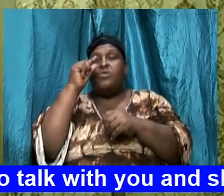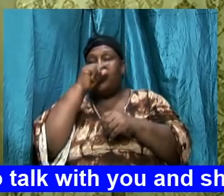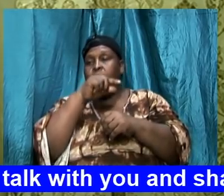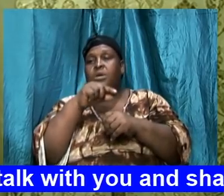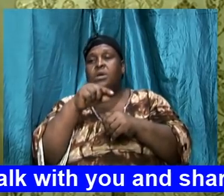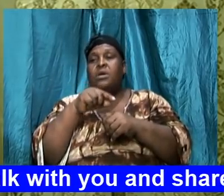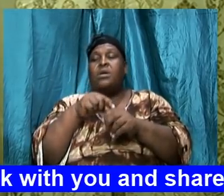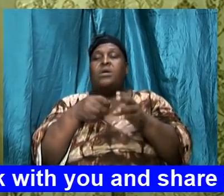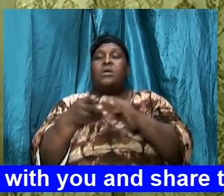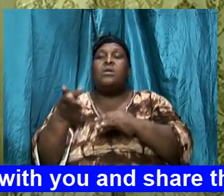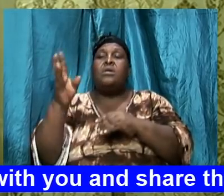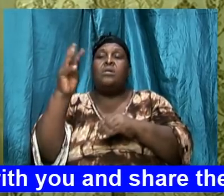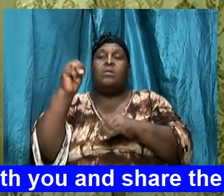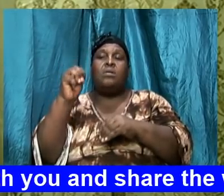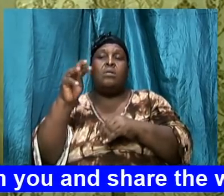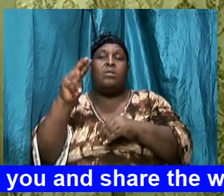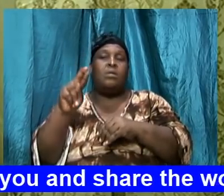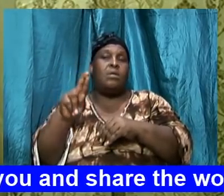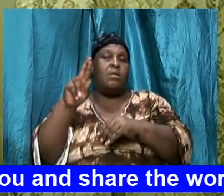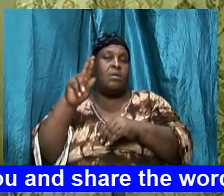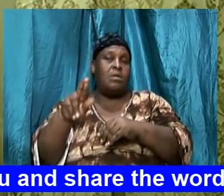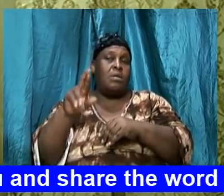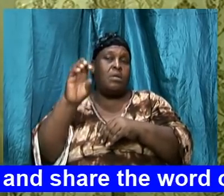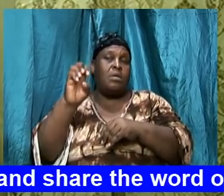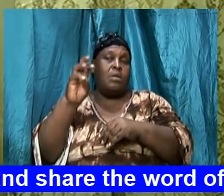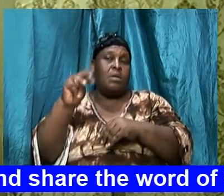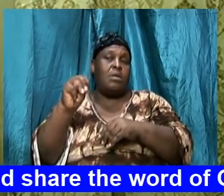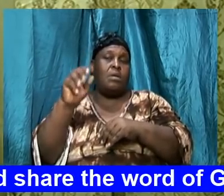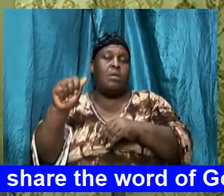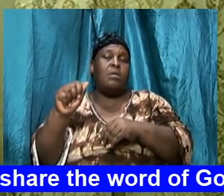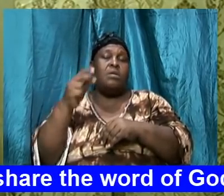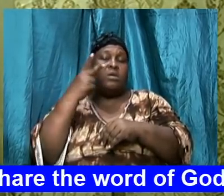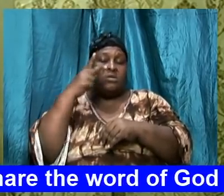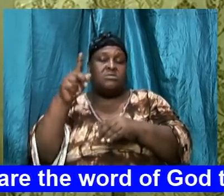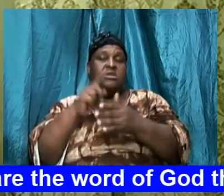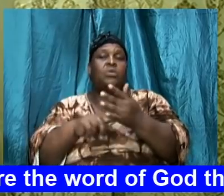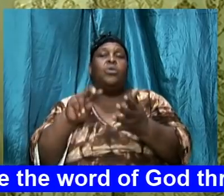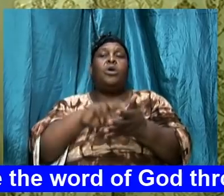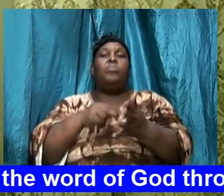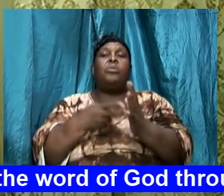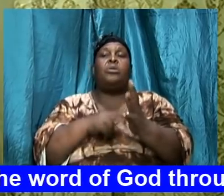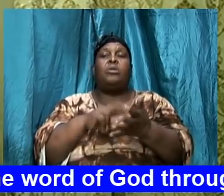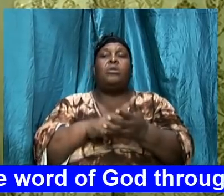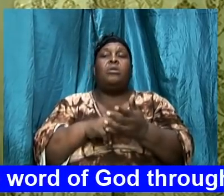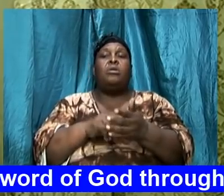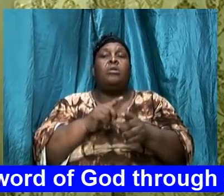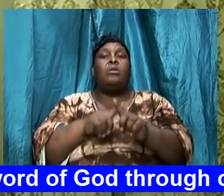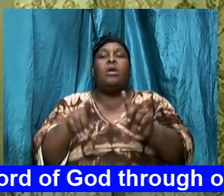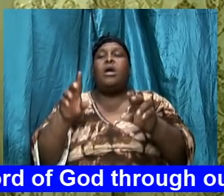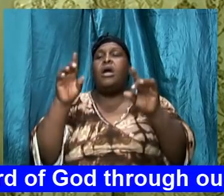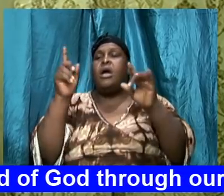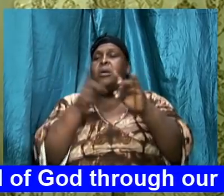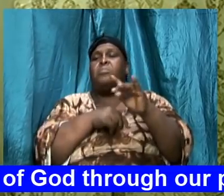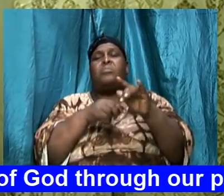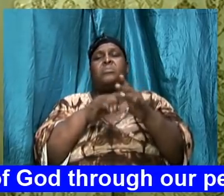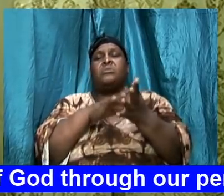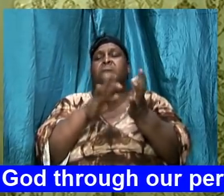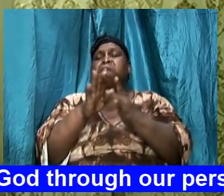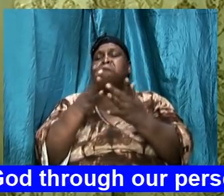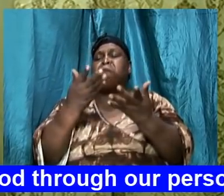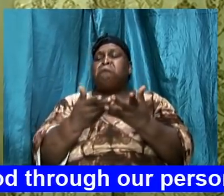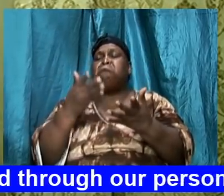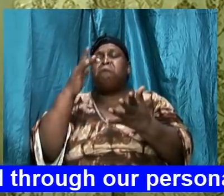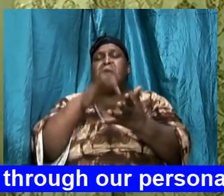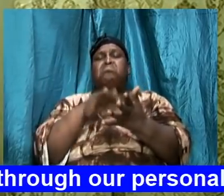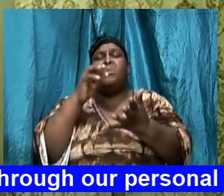word which is Rima and we are going to see what that means we cannot afford to miss Bible study because this is overcoming